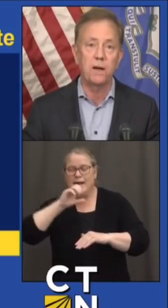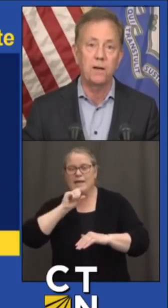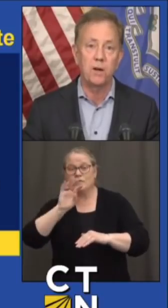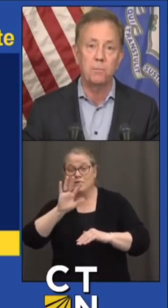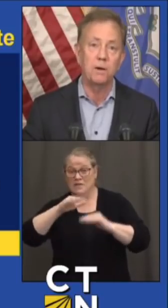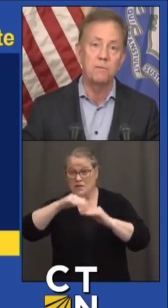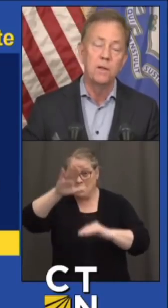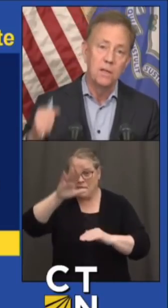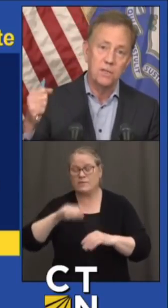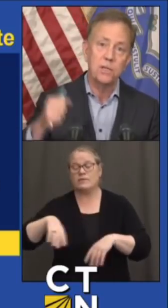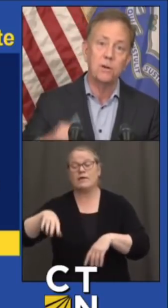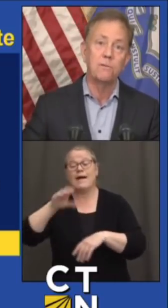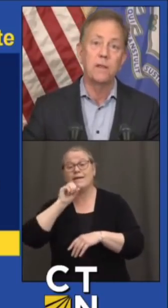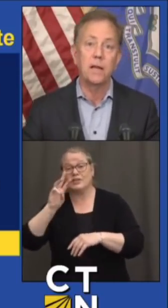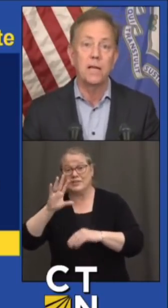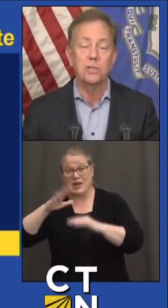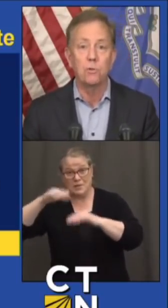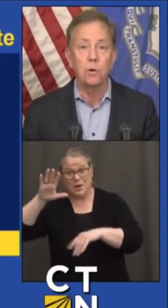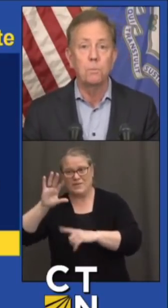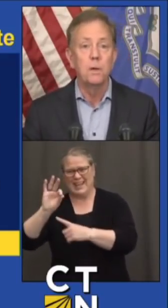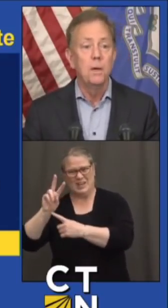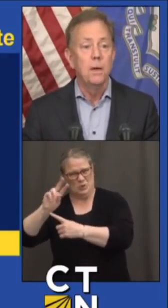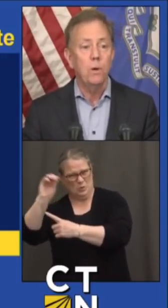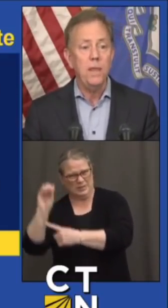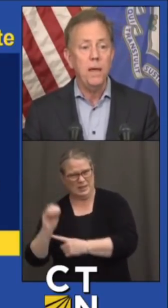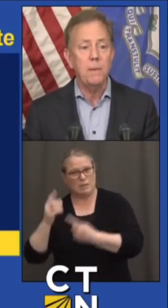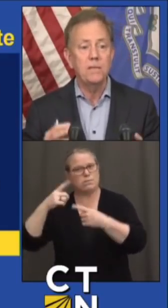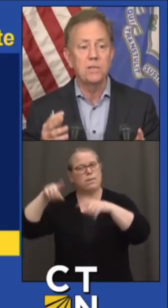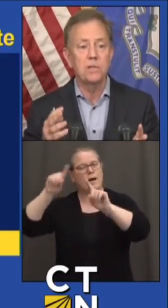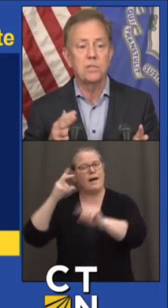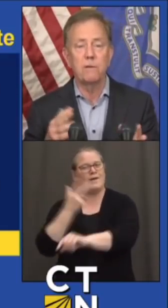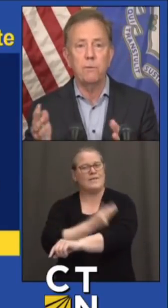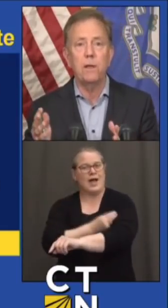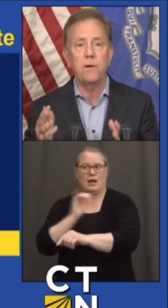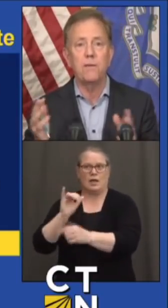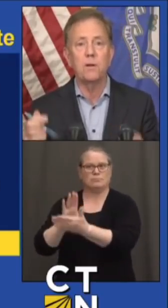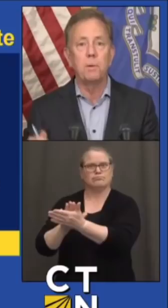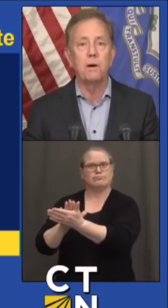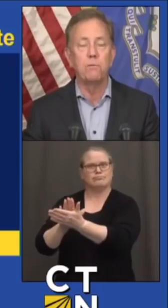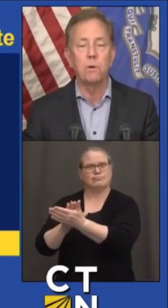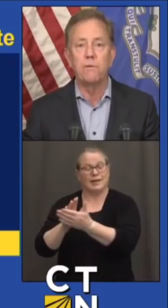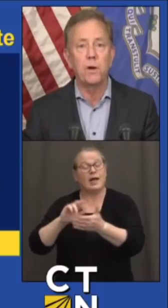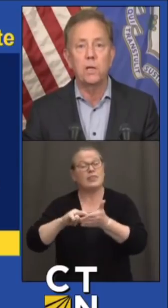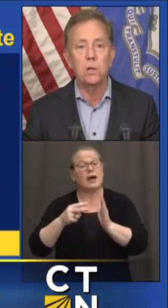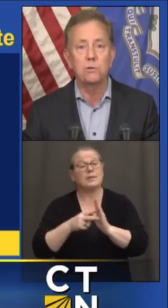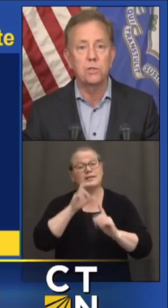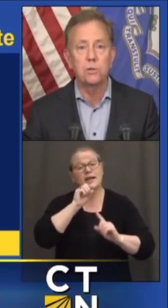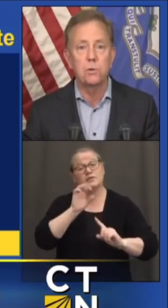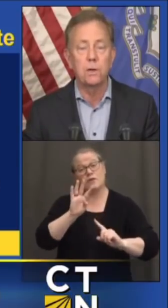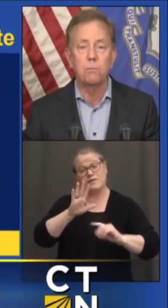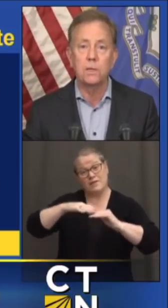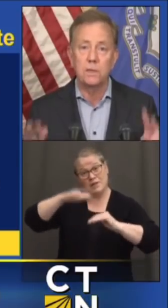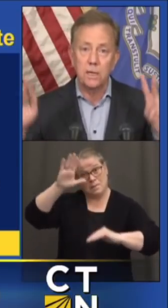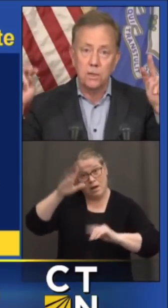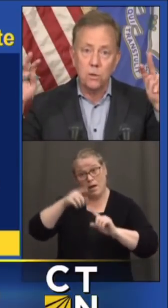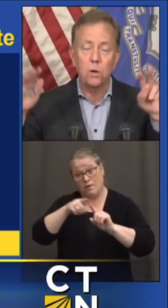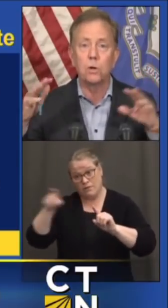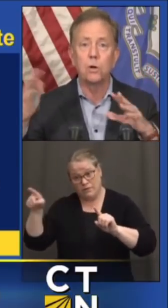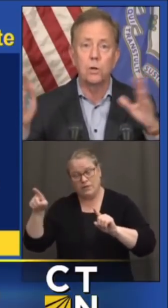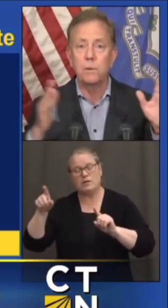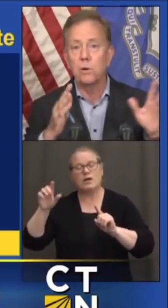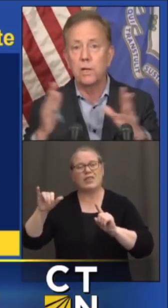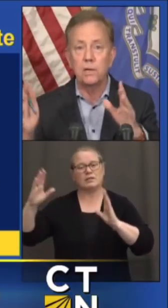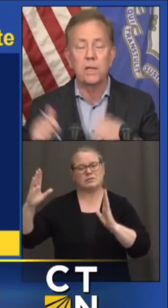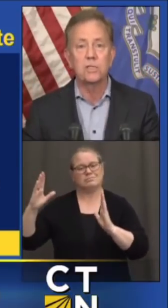65 and above. Let's hear it for that age group. What that means is 45 and above, we're very close to what they